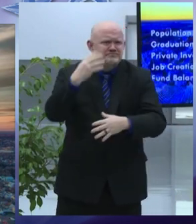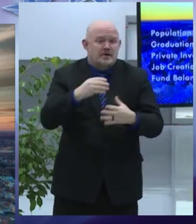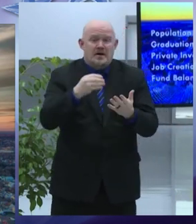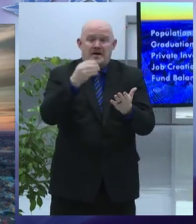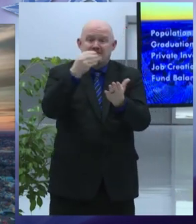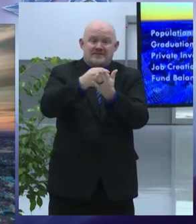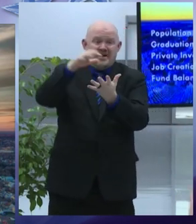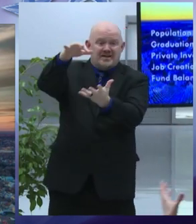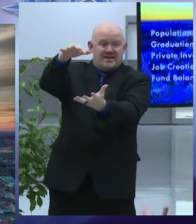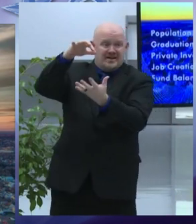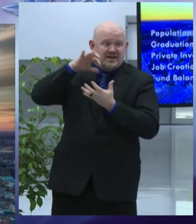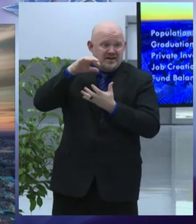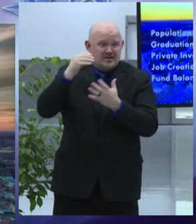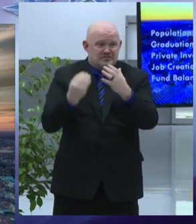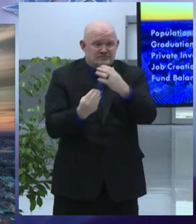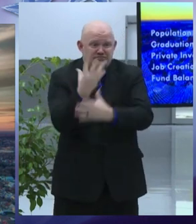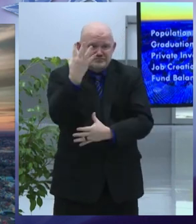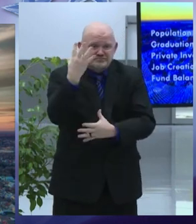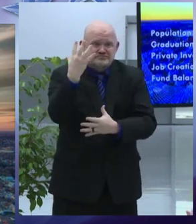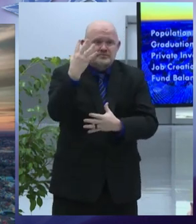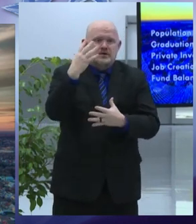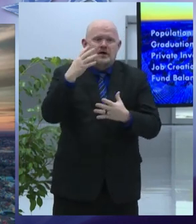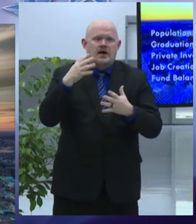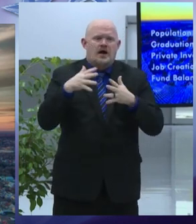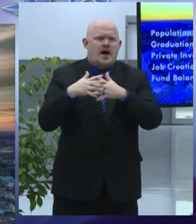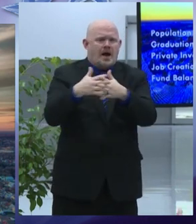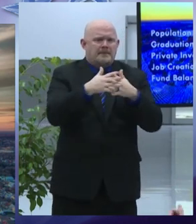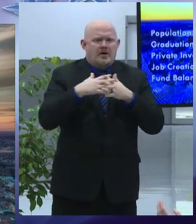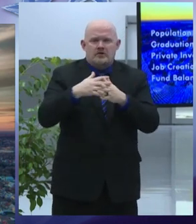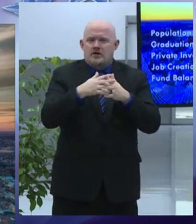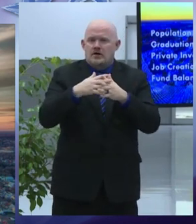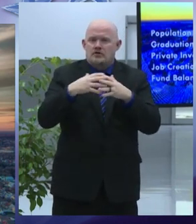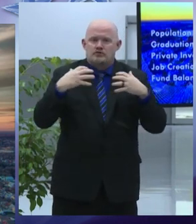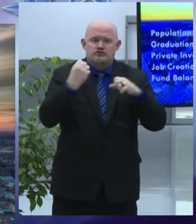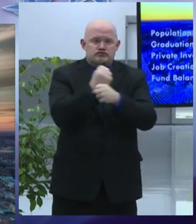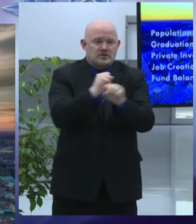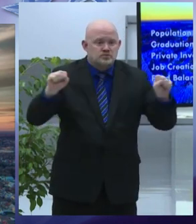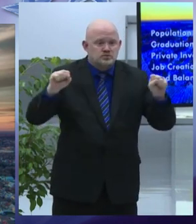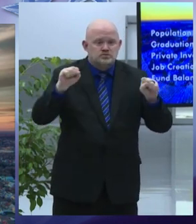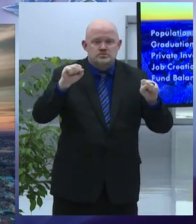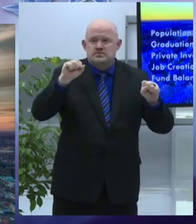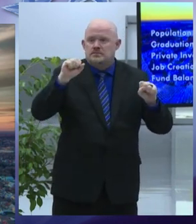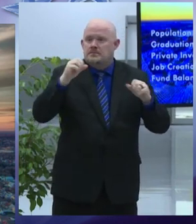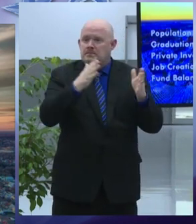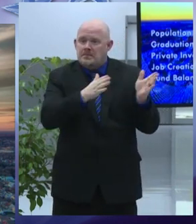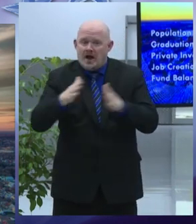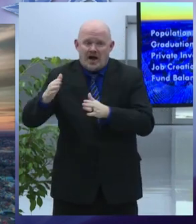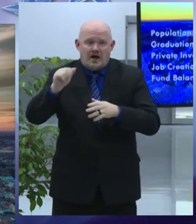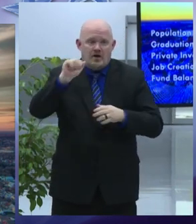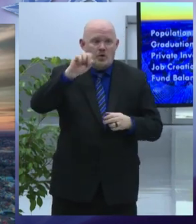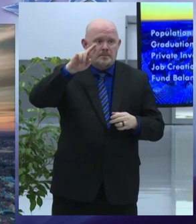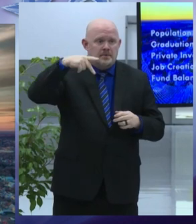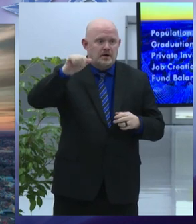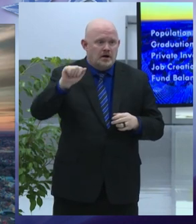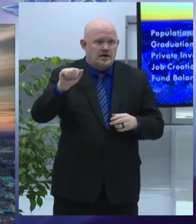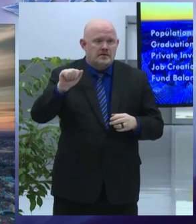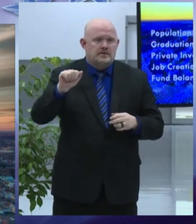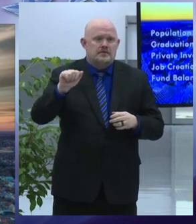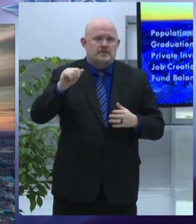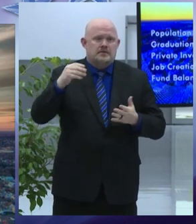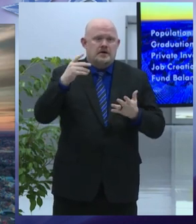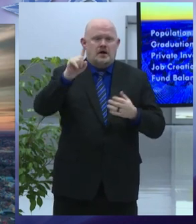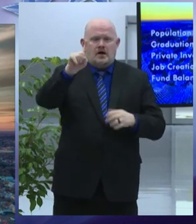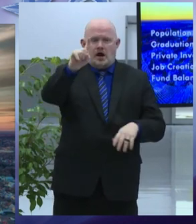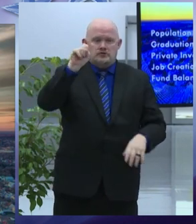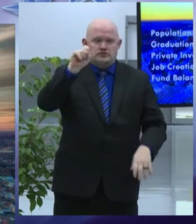million dollars to address challenges created and made worse by the pandemic the bipartisan